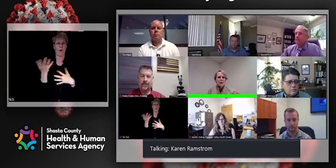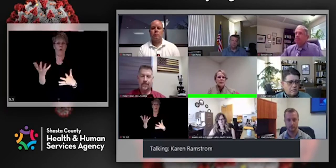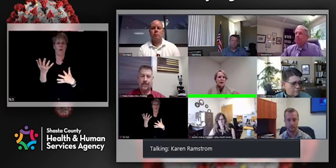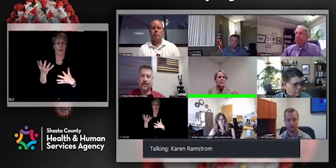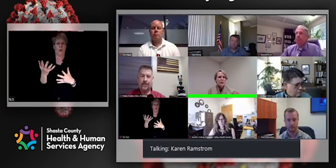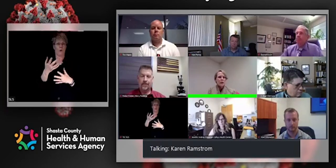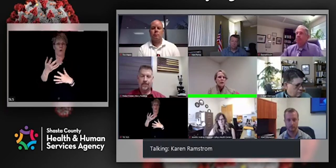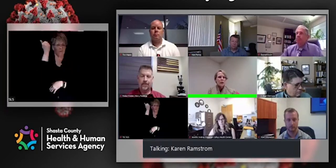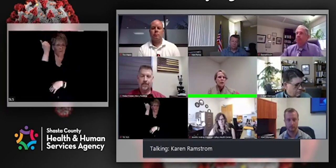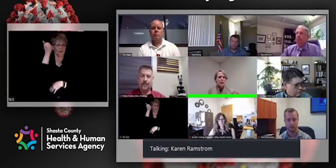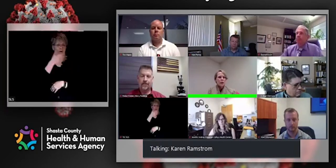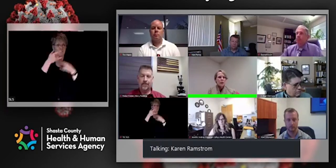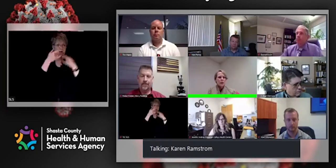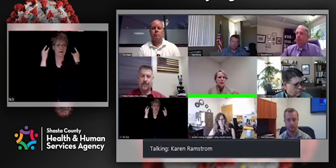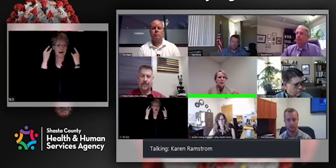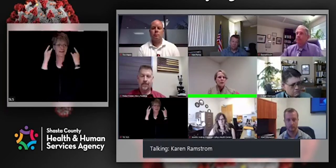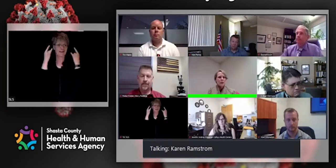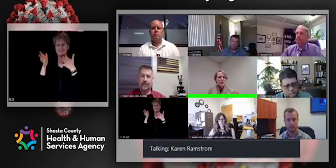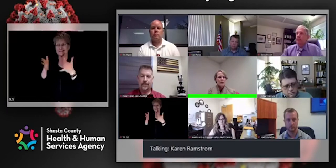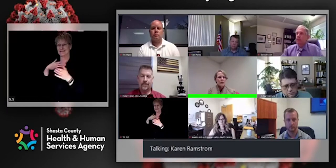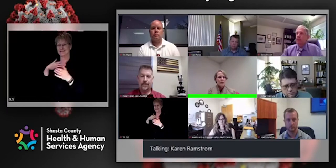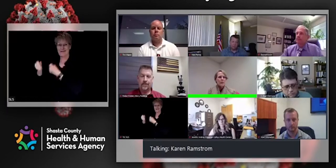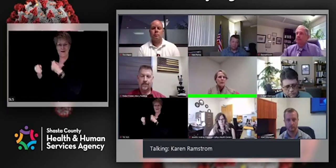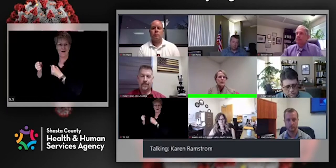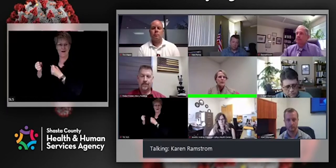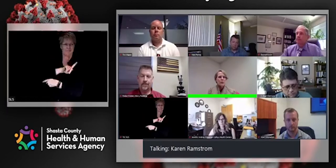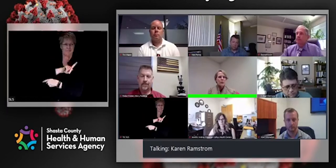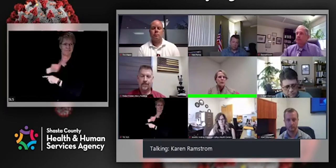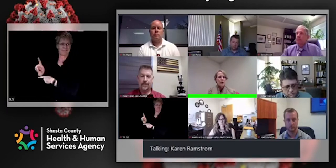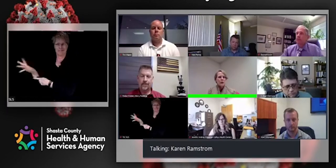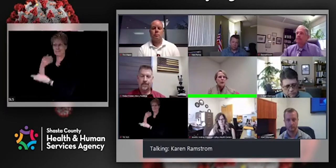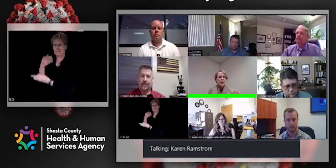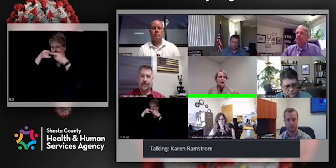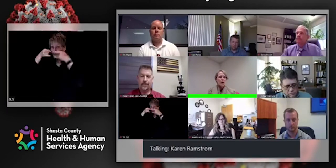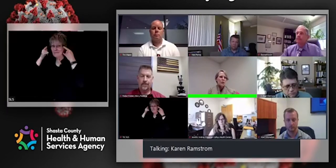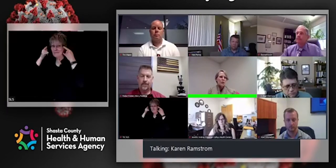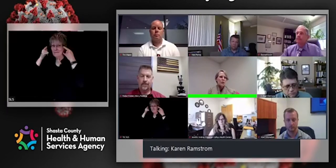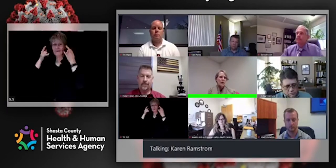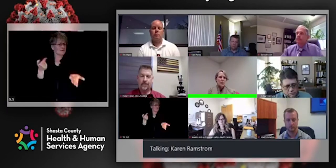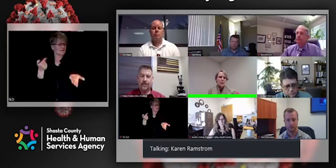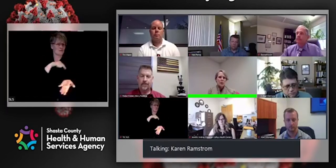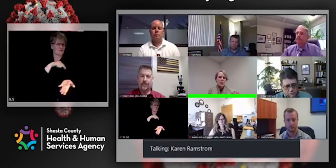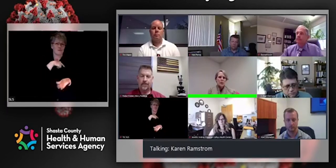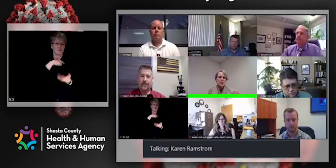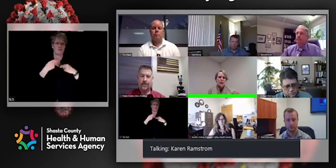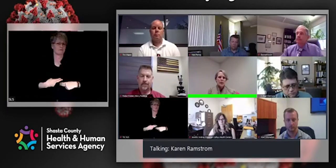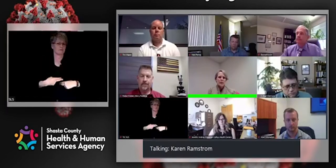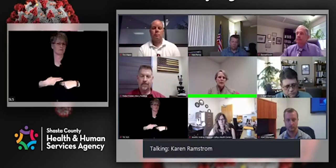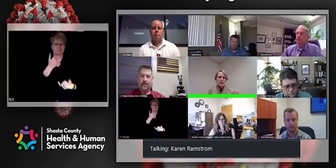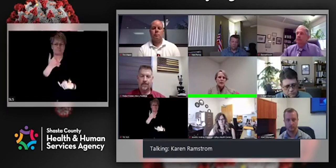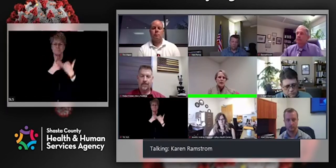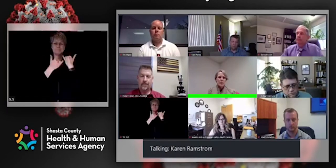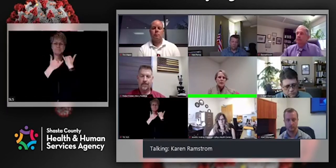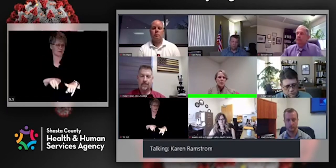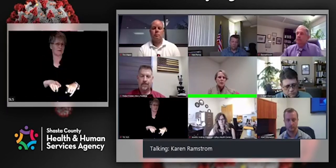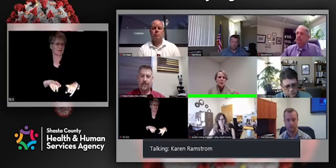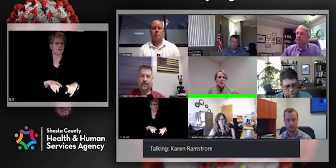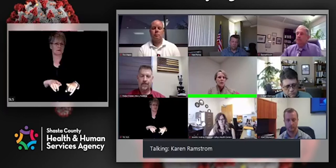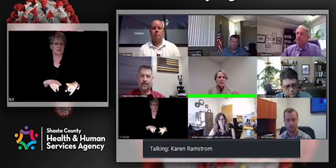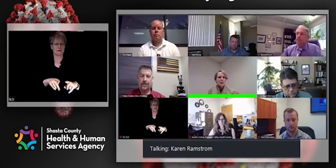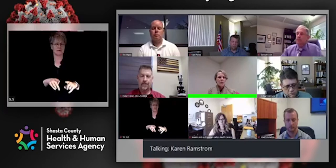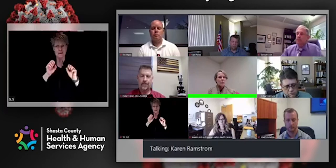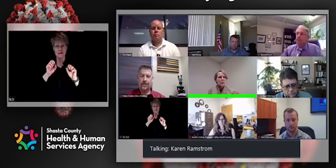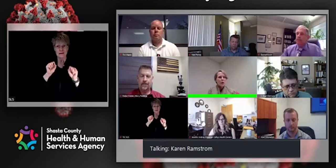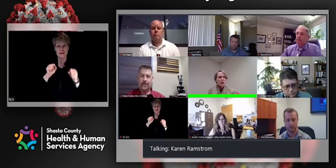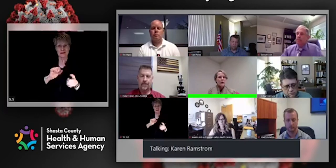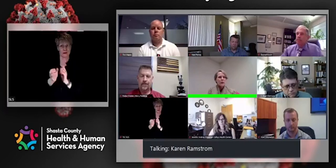so sometimes, you know, we're human and we, we slip up. And so there is opportunity to get exposed. And, um, so